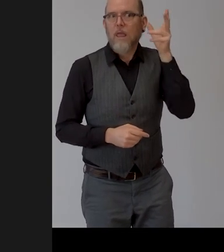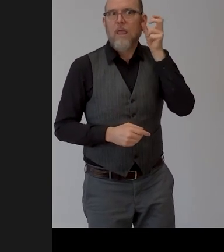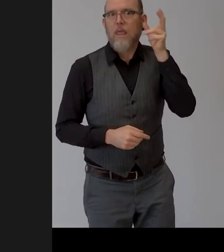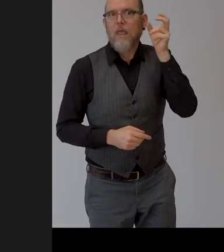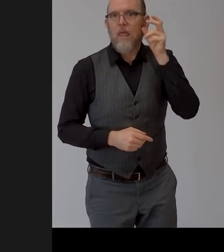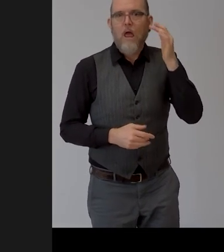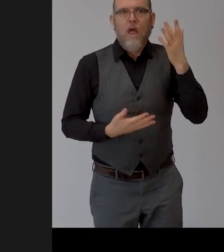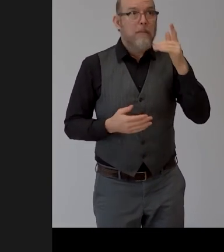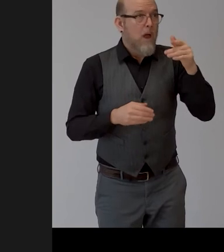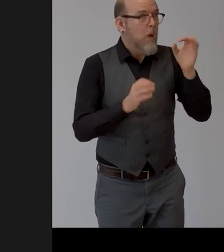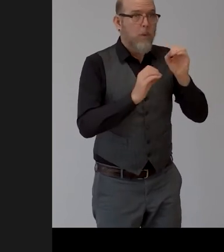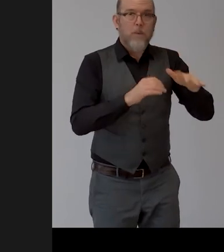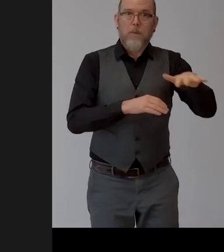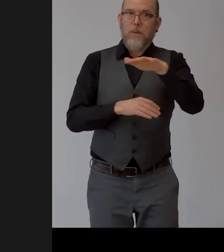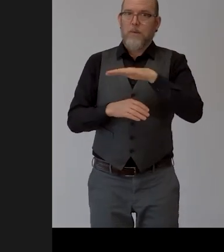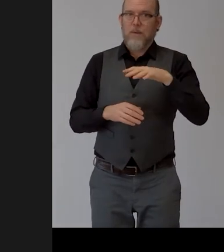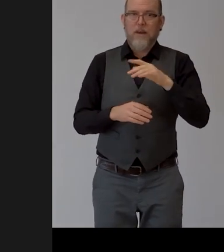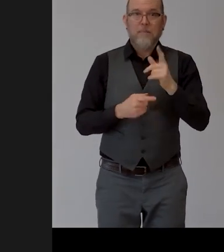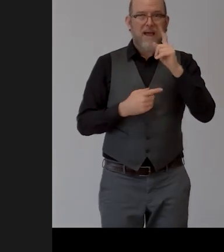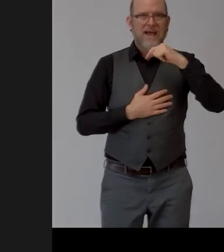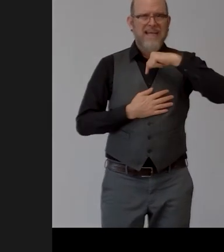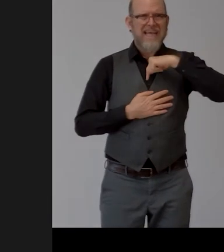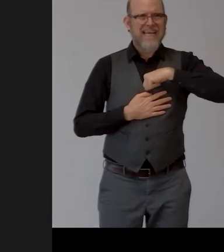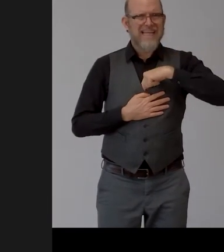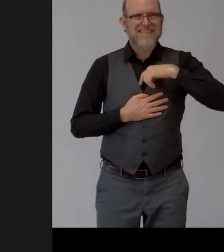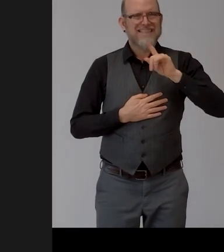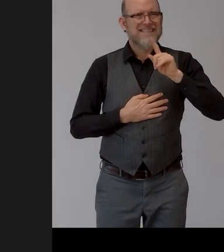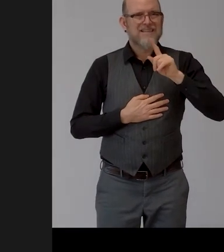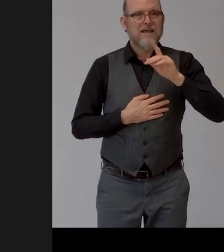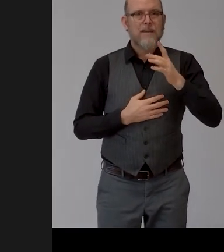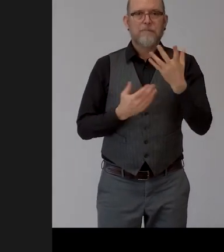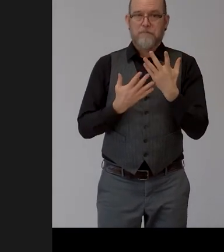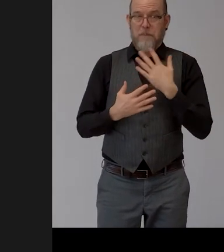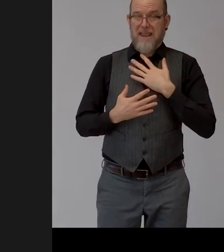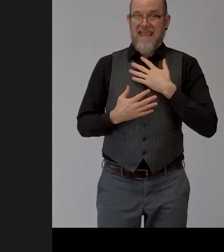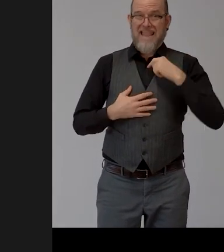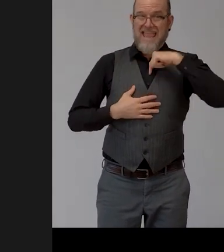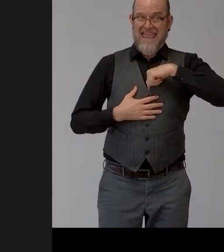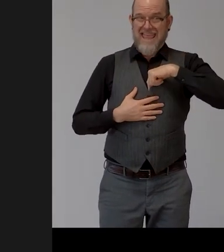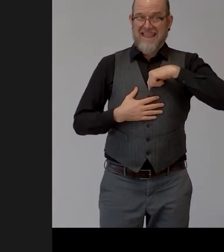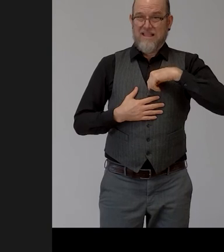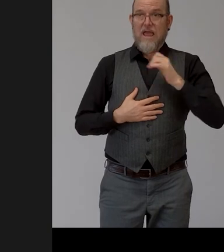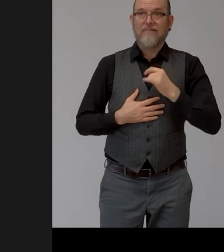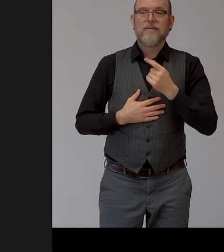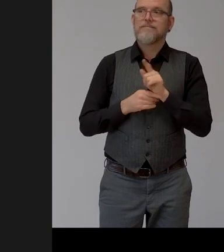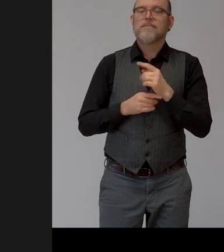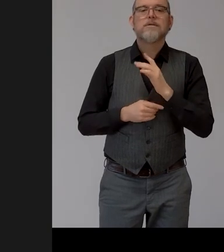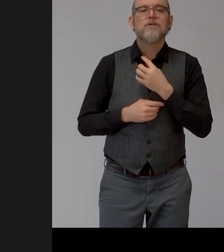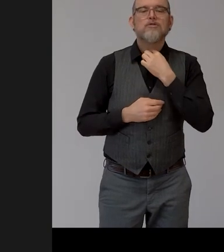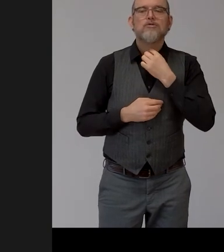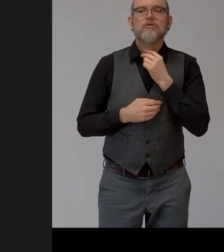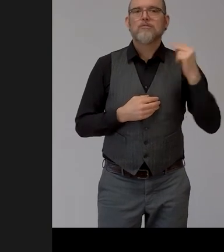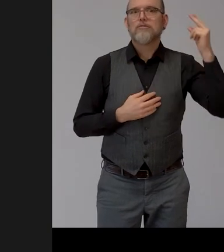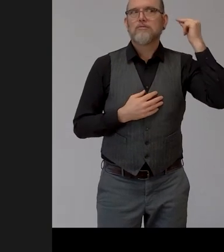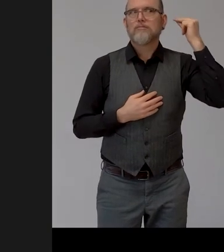like someone stand beside me no it's my inner voice that speaks to me and he's not very nice sometimes